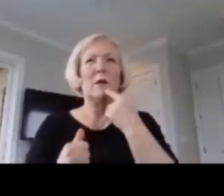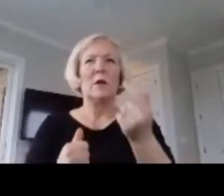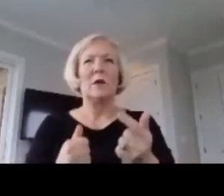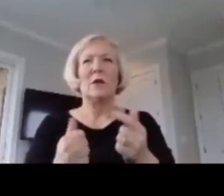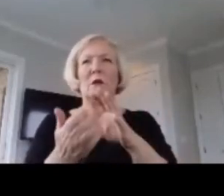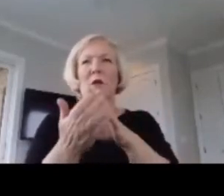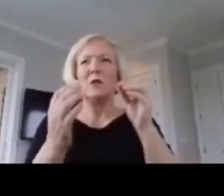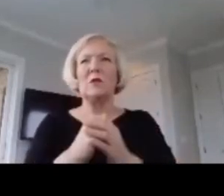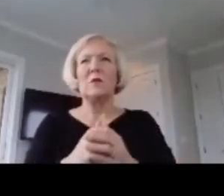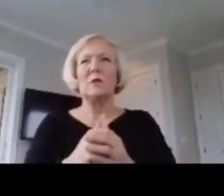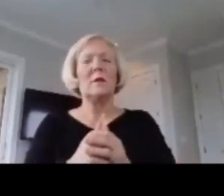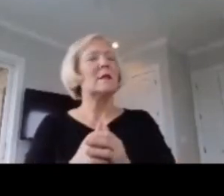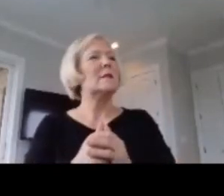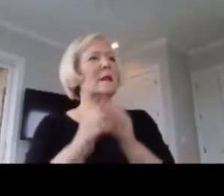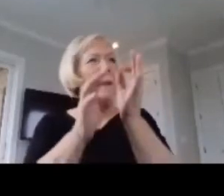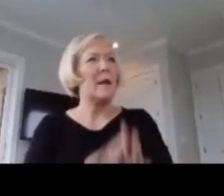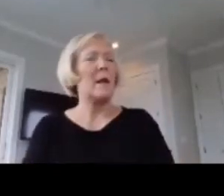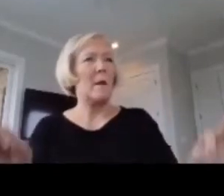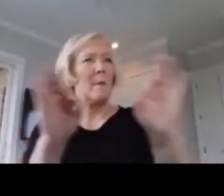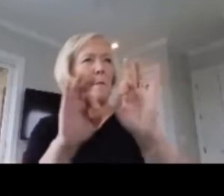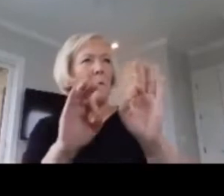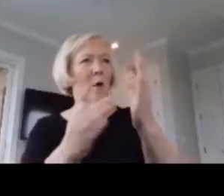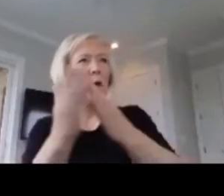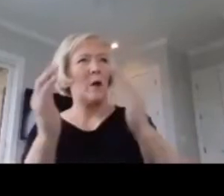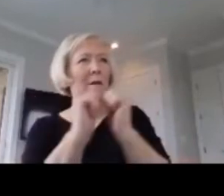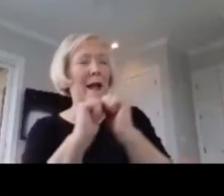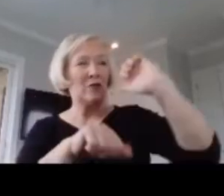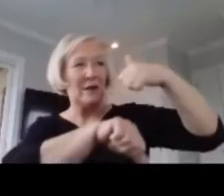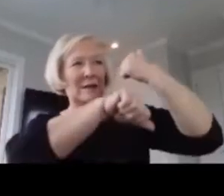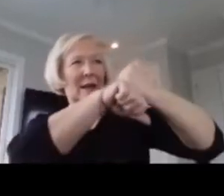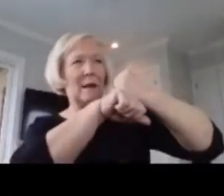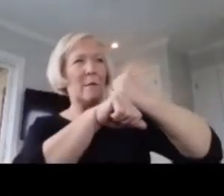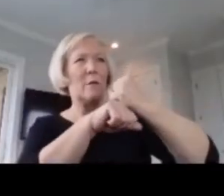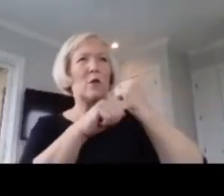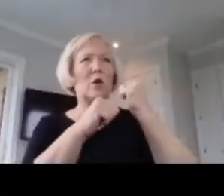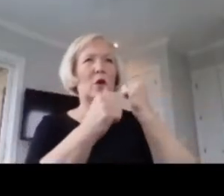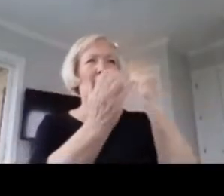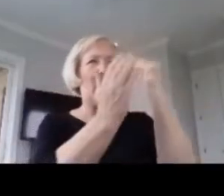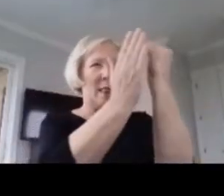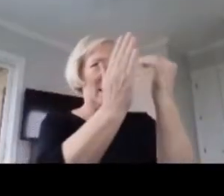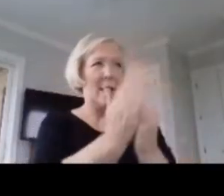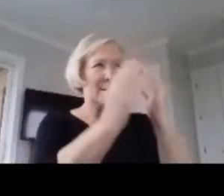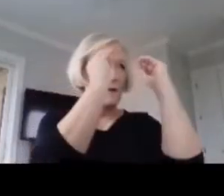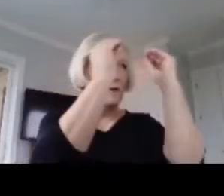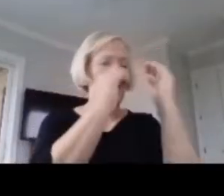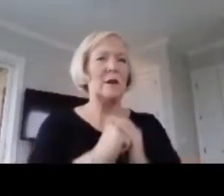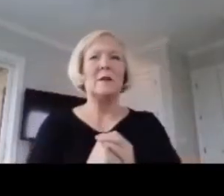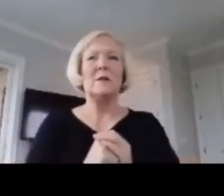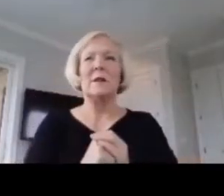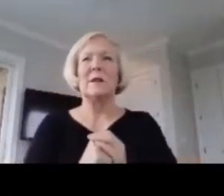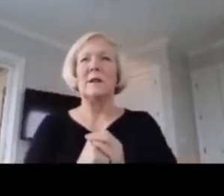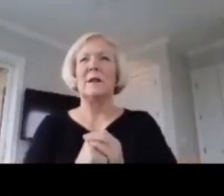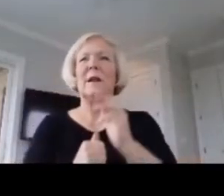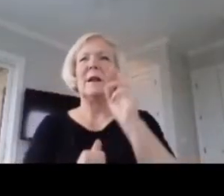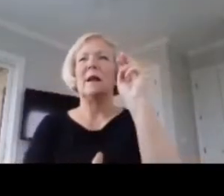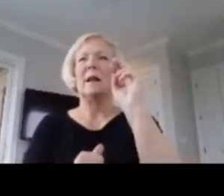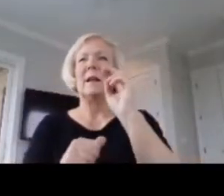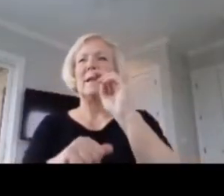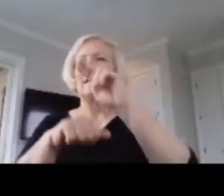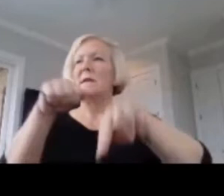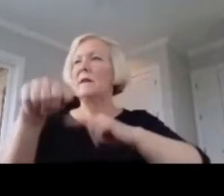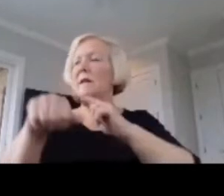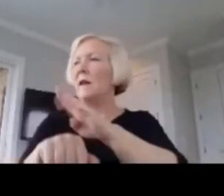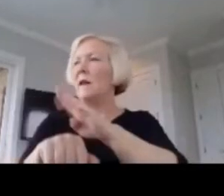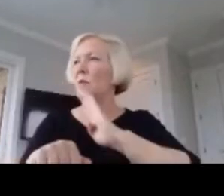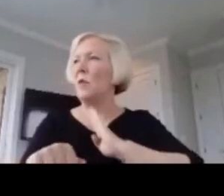It's an integral part of how lessons are designed. The National Board for Professional Teaching Standards has ensured that student